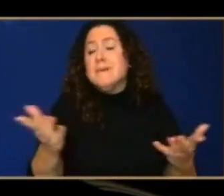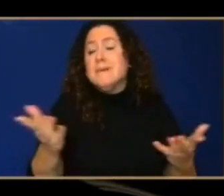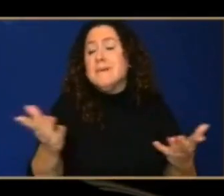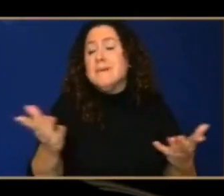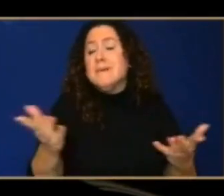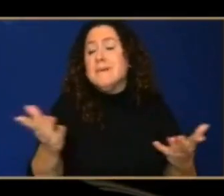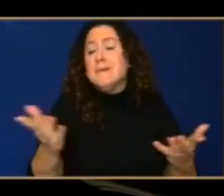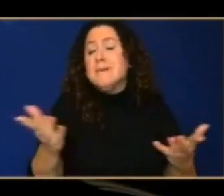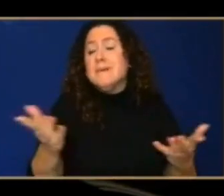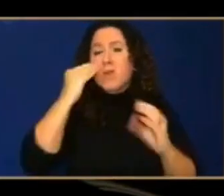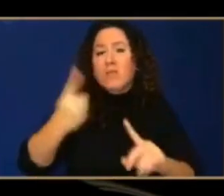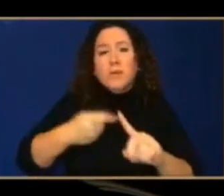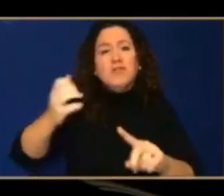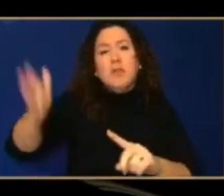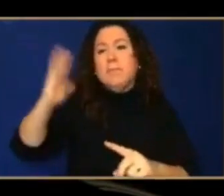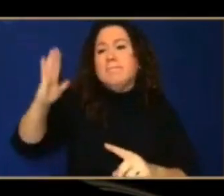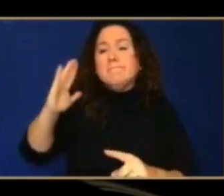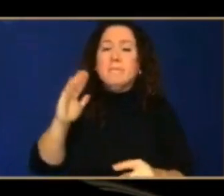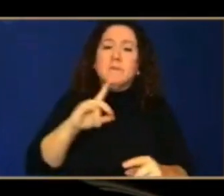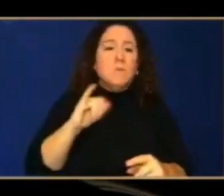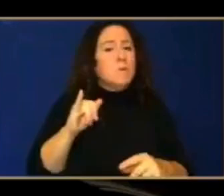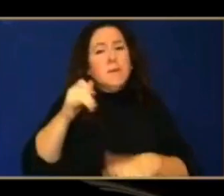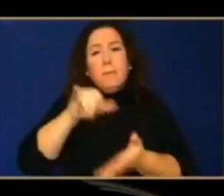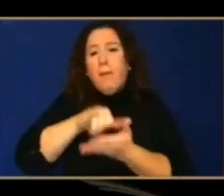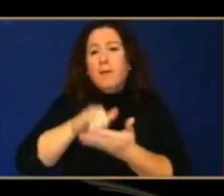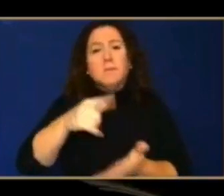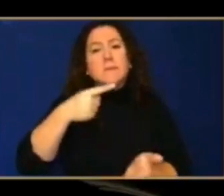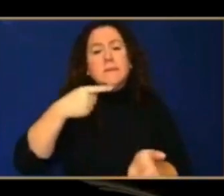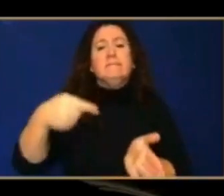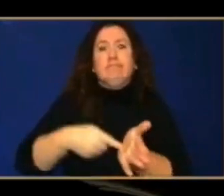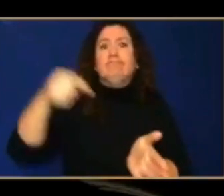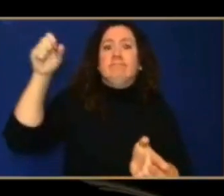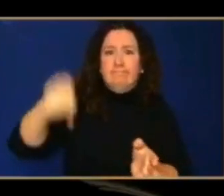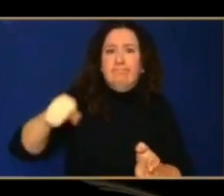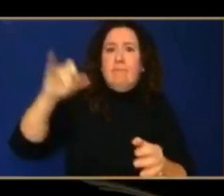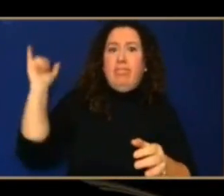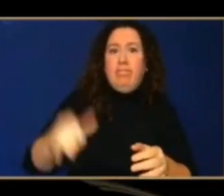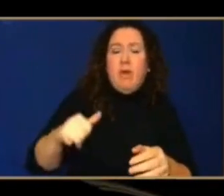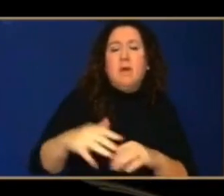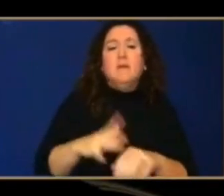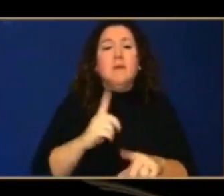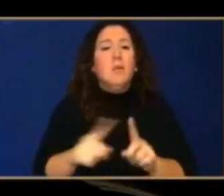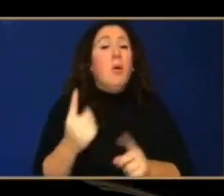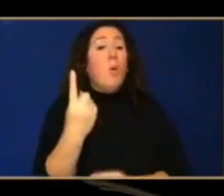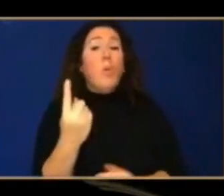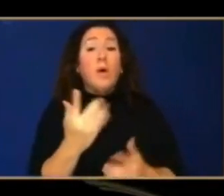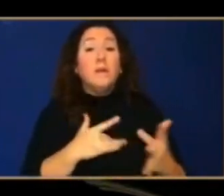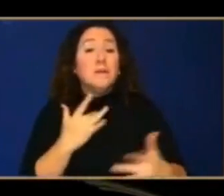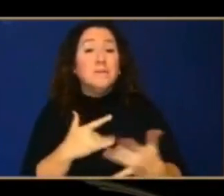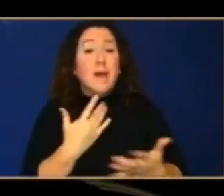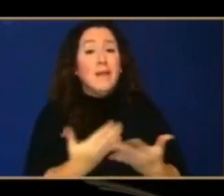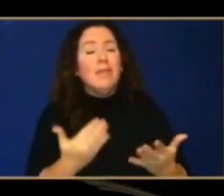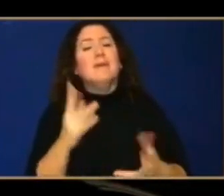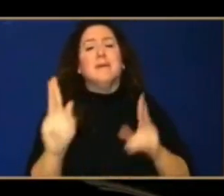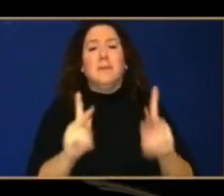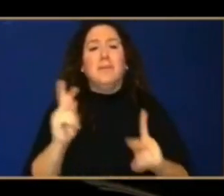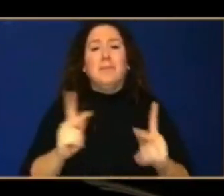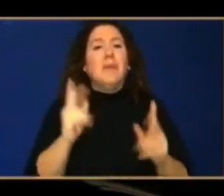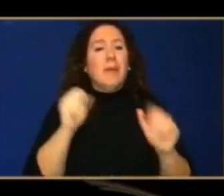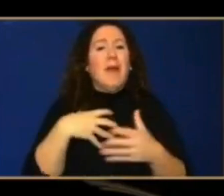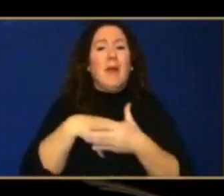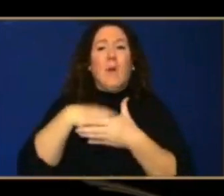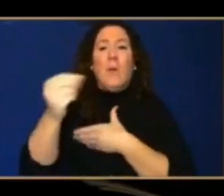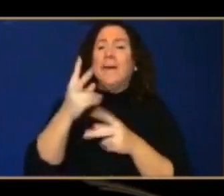is that everybody on Earth is going to be able to go out and see this and continue this deep connection between people on the Earth and and